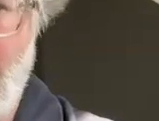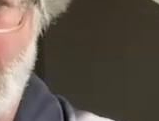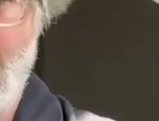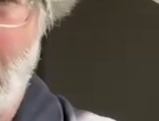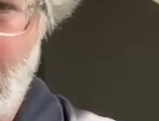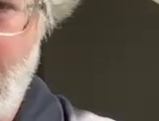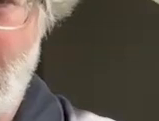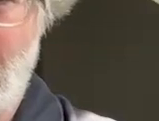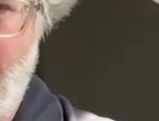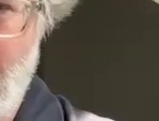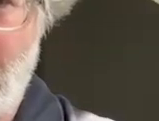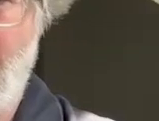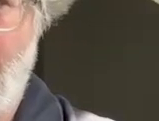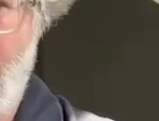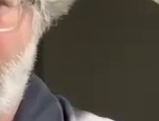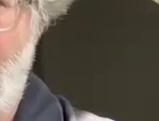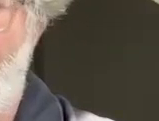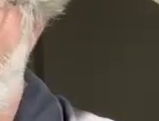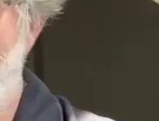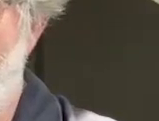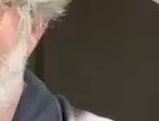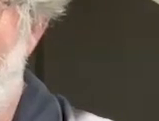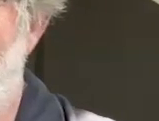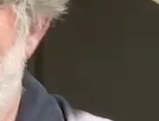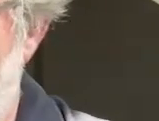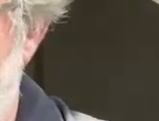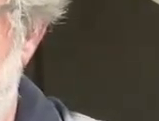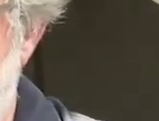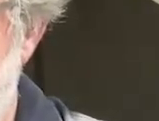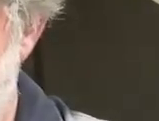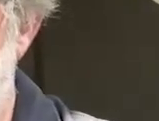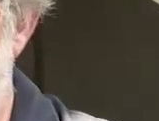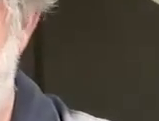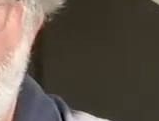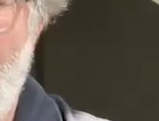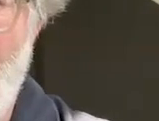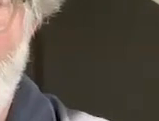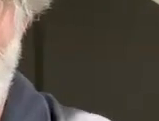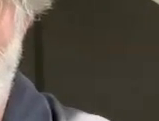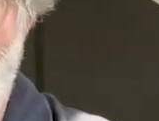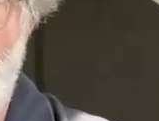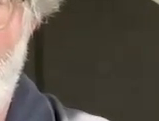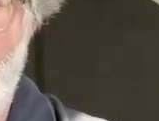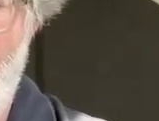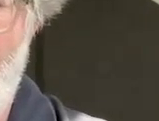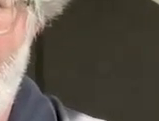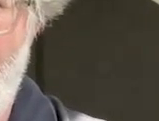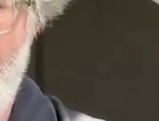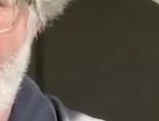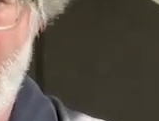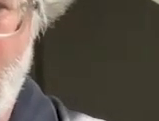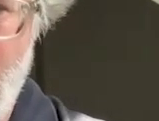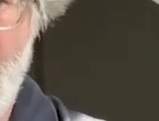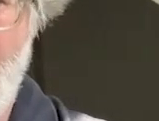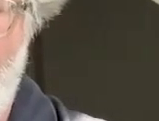not mow the lawn the easiest thing at all just not mow the lawn it's surprising how good that is for the environment to just let stuff grow